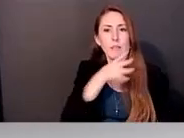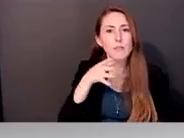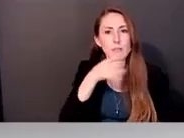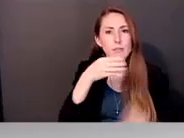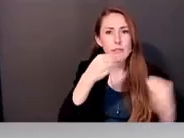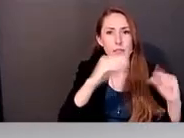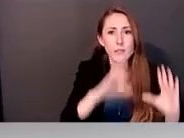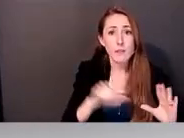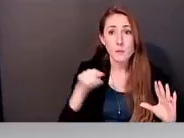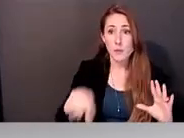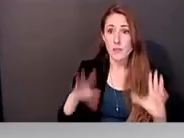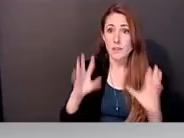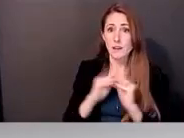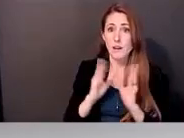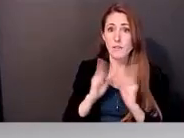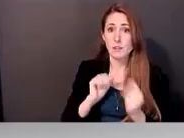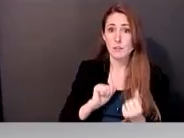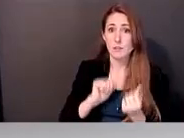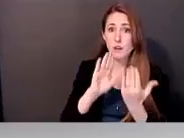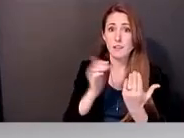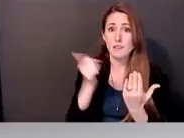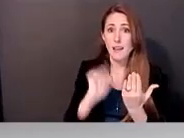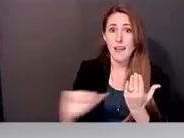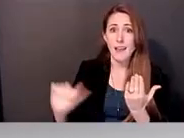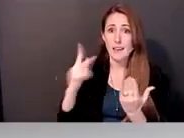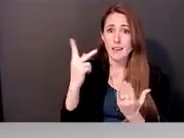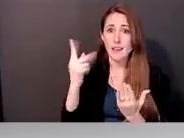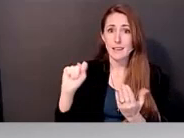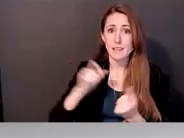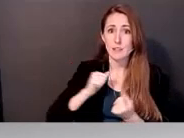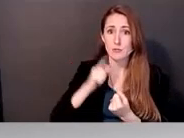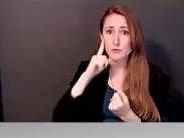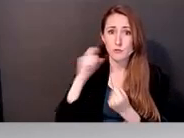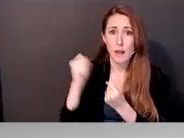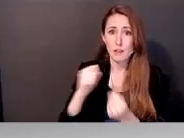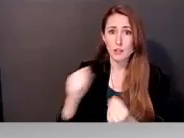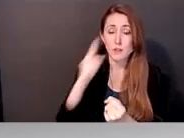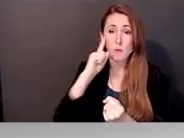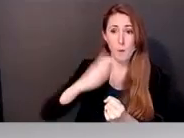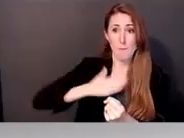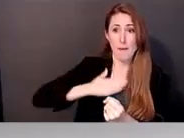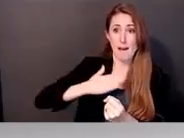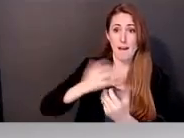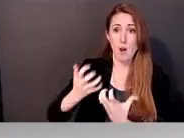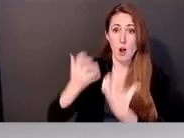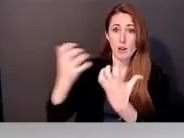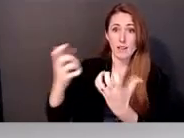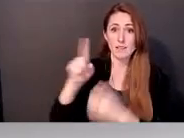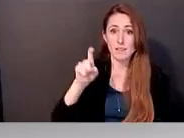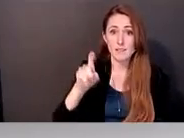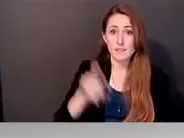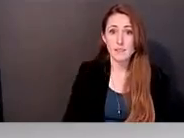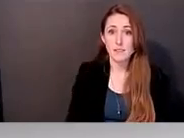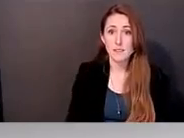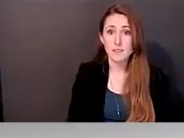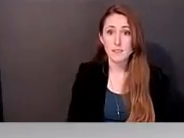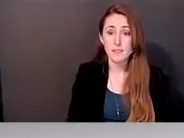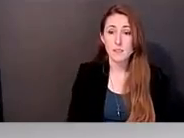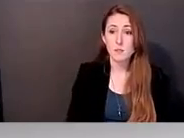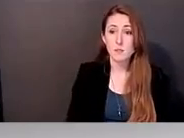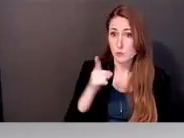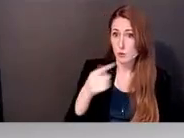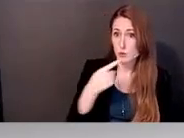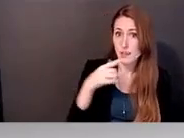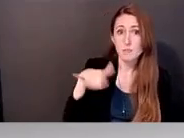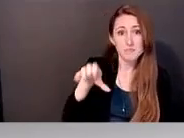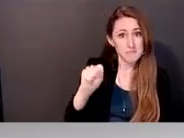address any KT strategy for any of my intended audiences? So would you say that? Absolutely. Yep. Farmers are an important